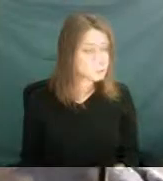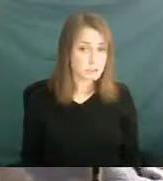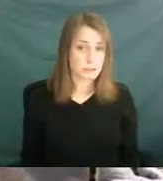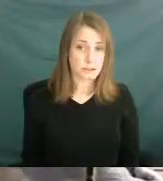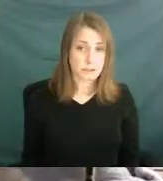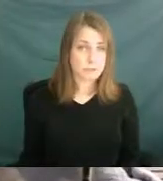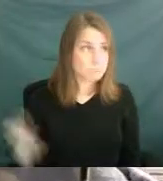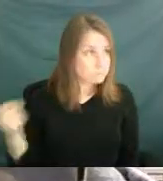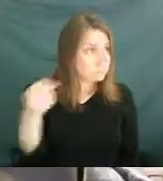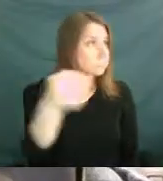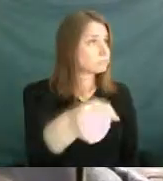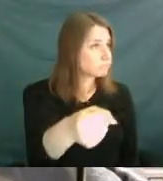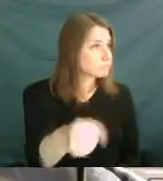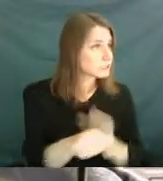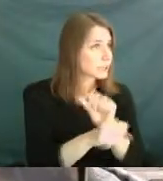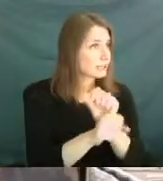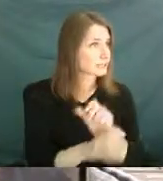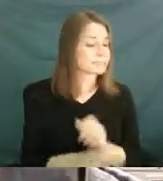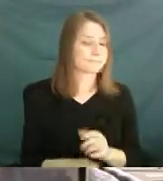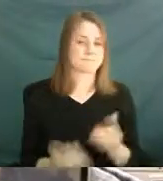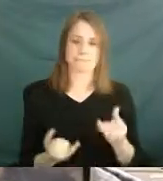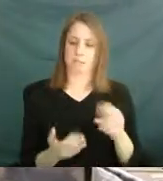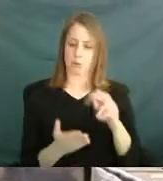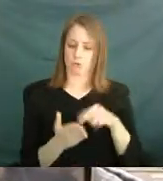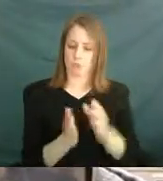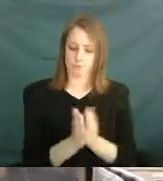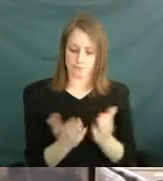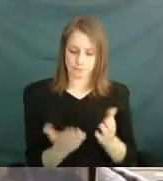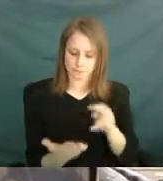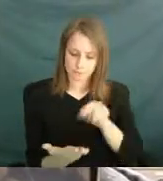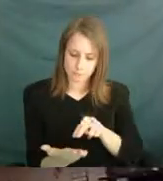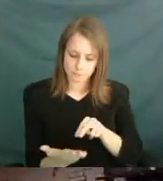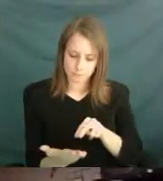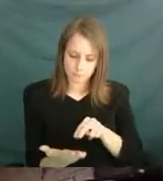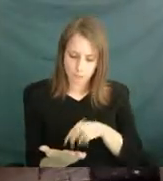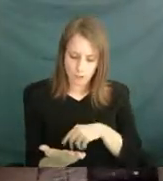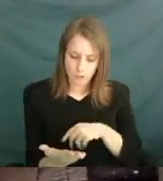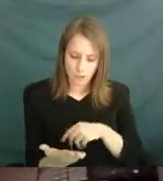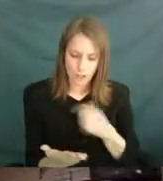And then I happened to look around and see that paper.